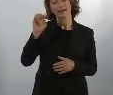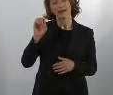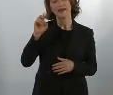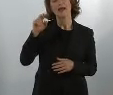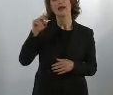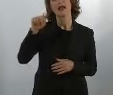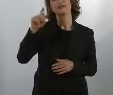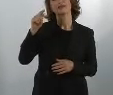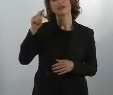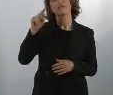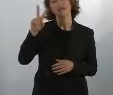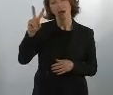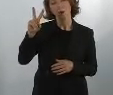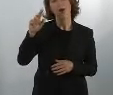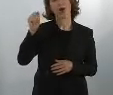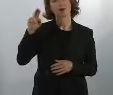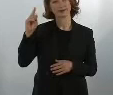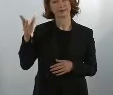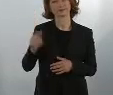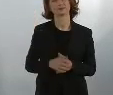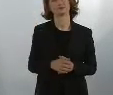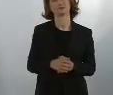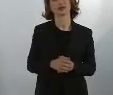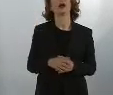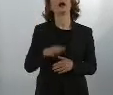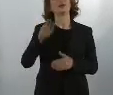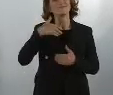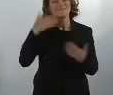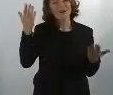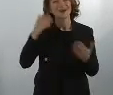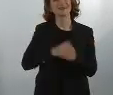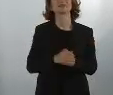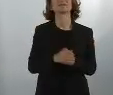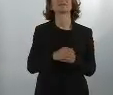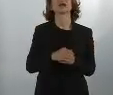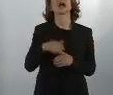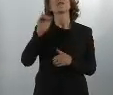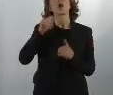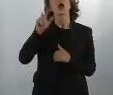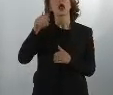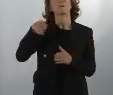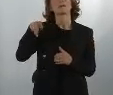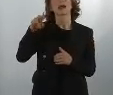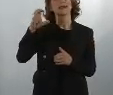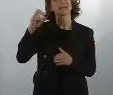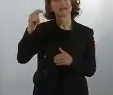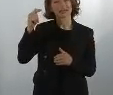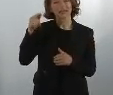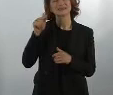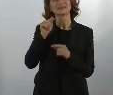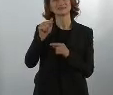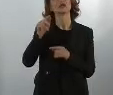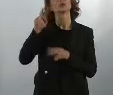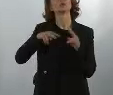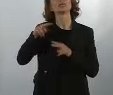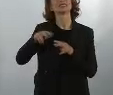Good morning, Minister. I hope you can hear me. The Justice Minister, Ms. Lambrecht, said yesterday, after the